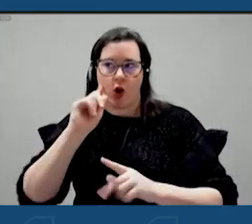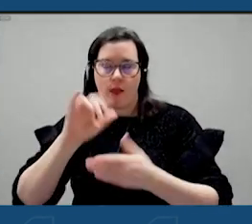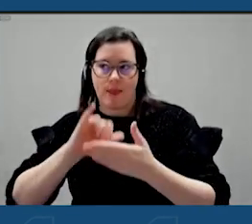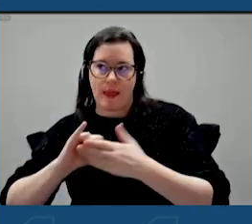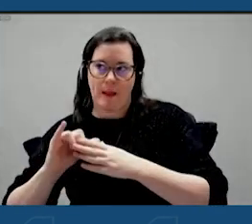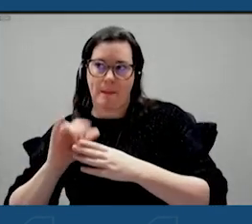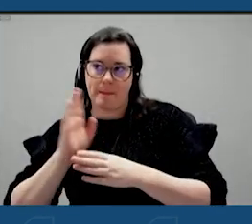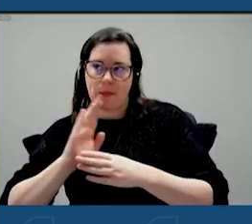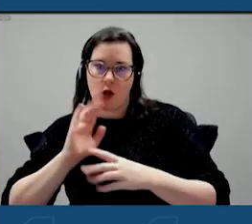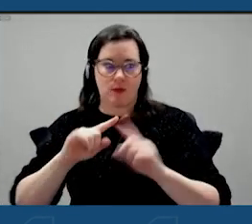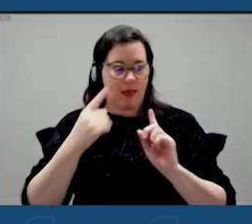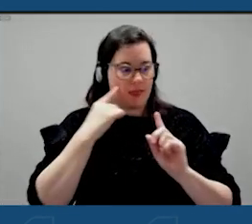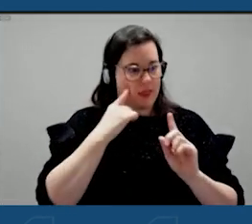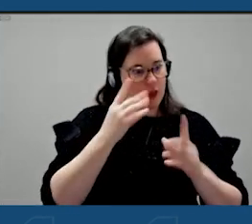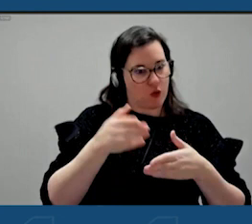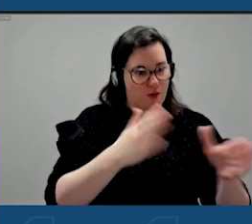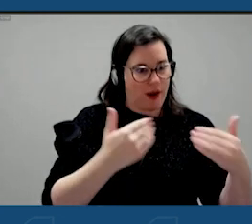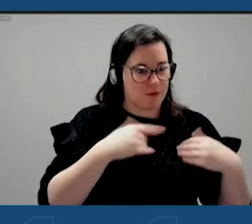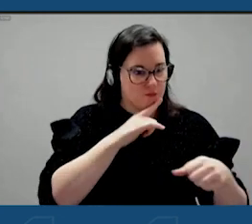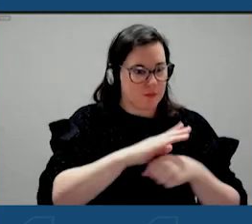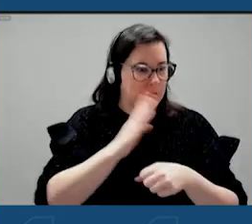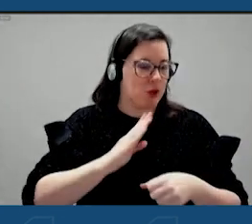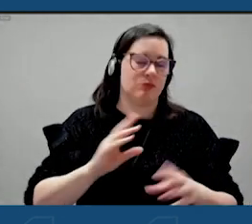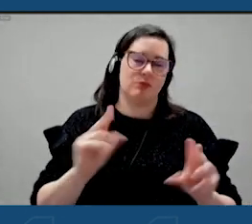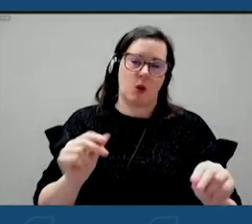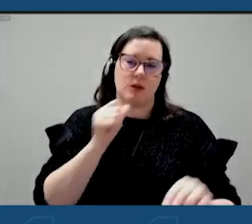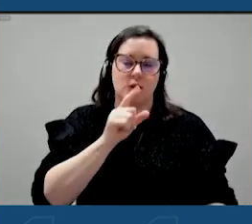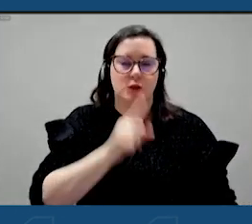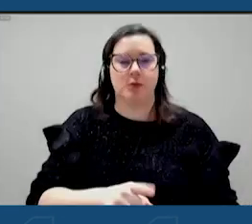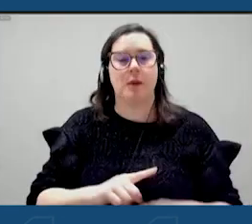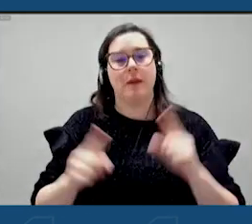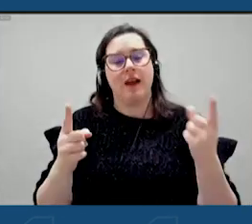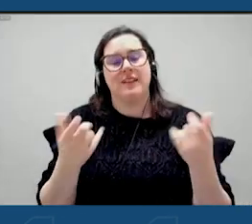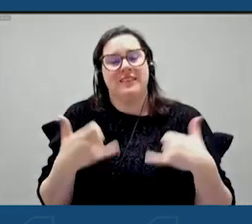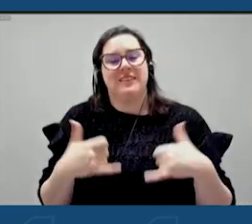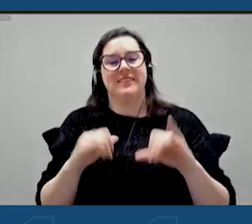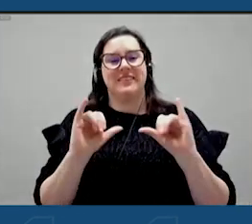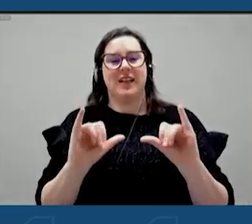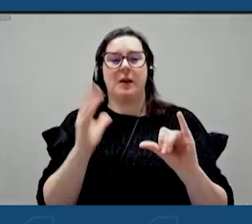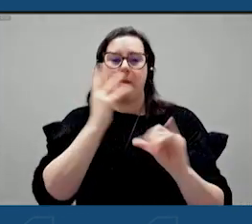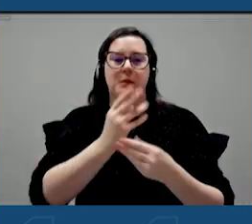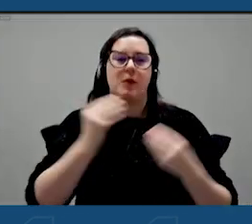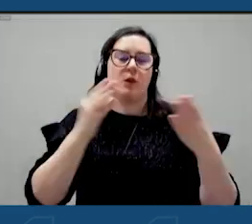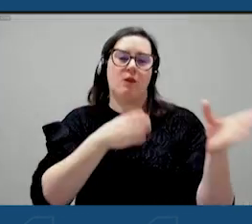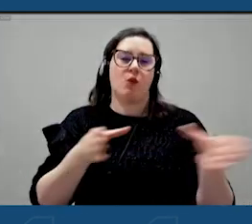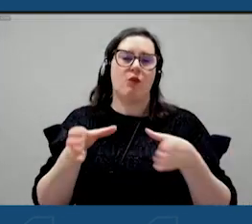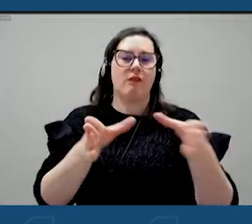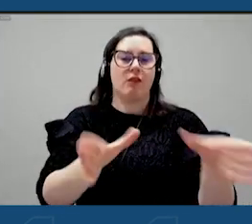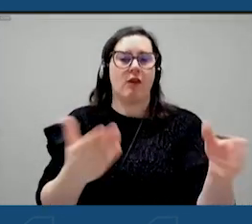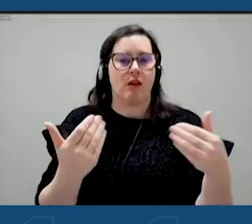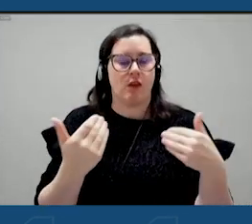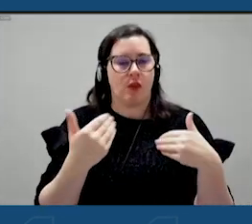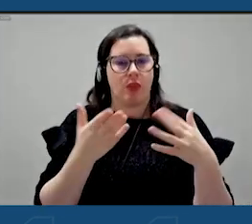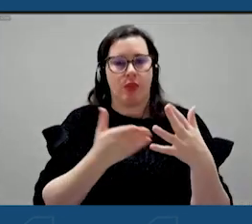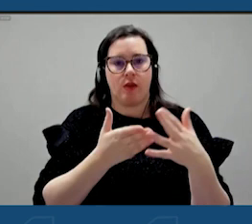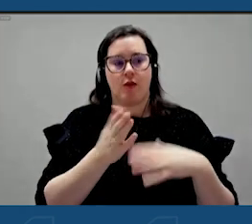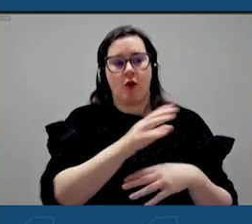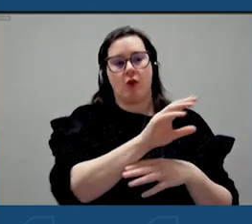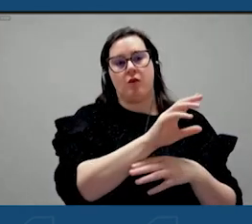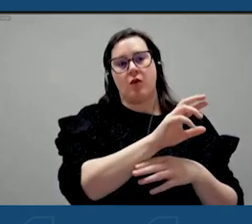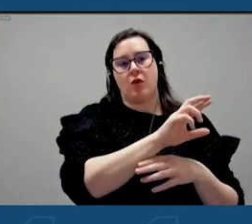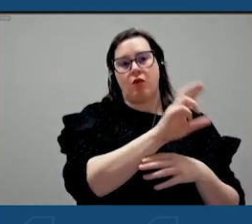as beer. That's not true. That is not true. Um, but it's, it's a beautiful river. You know, it goes all the way through from Rochester